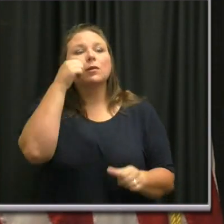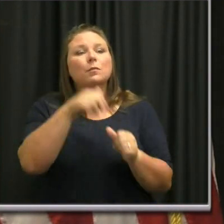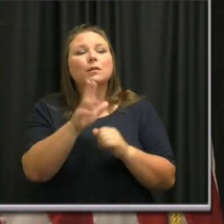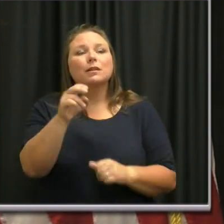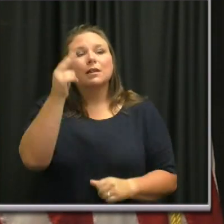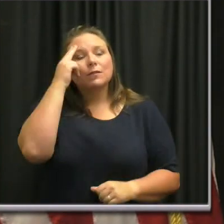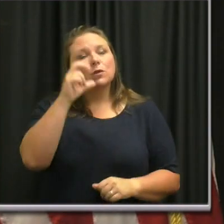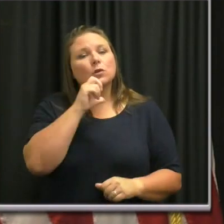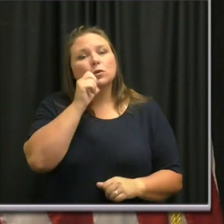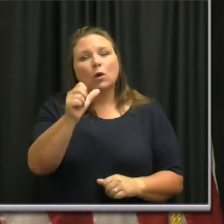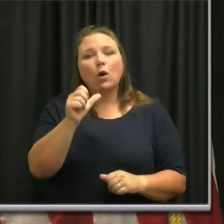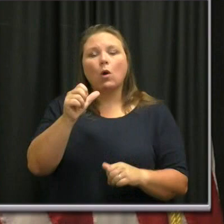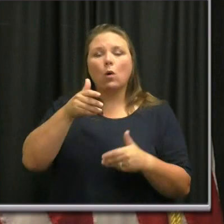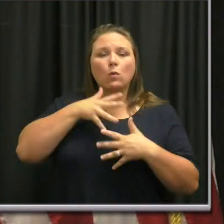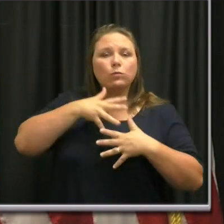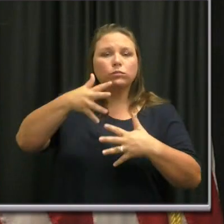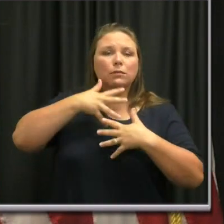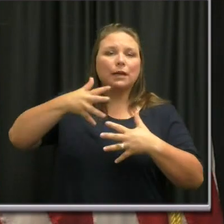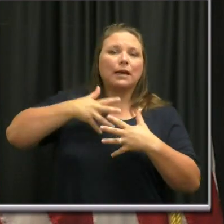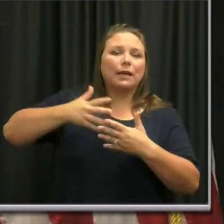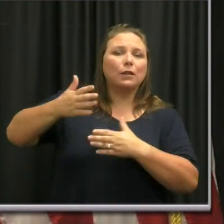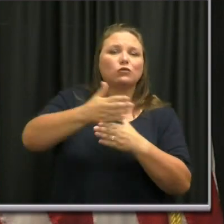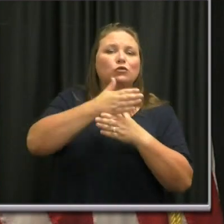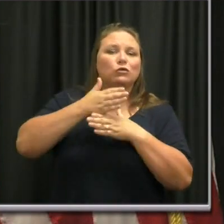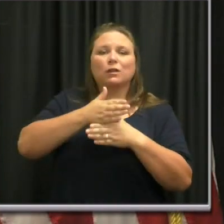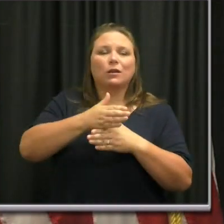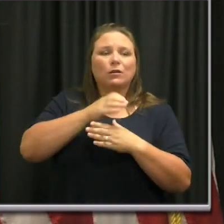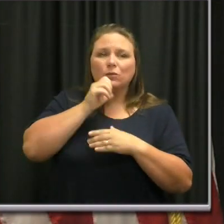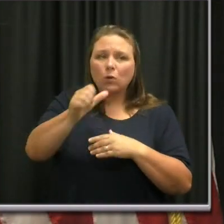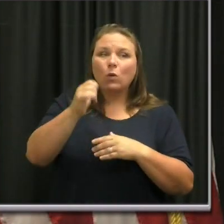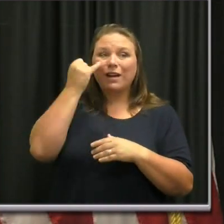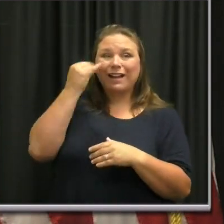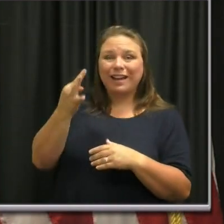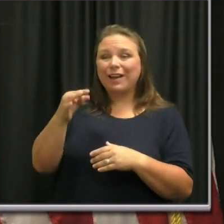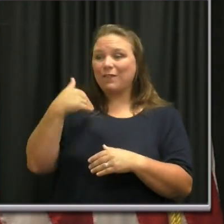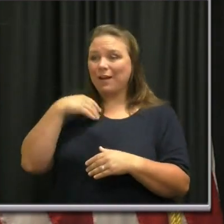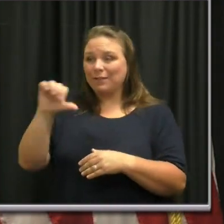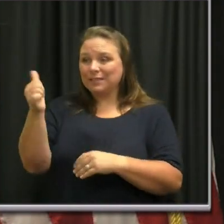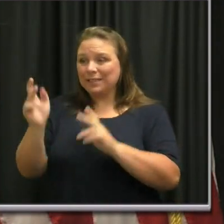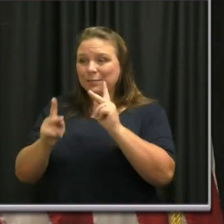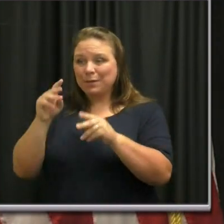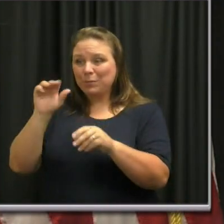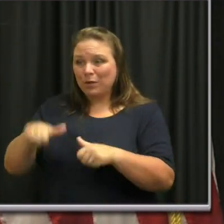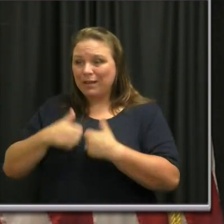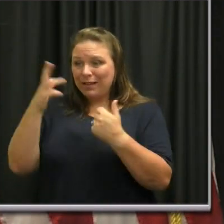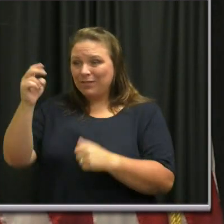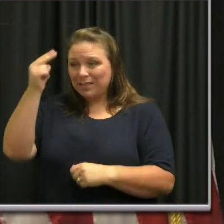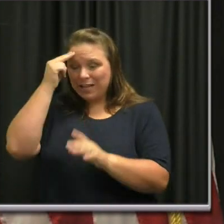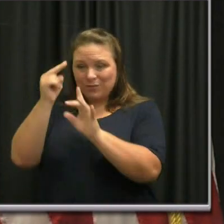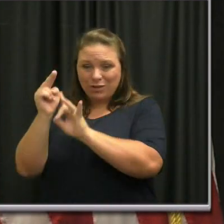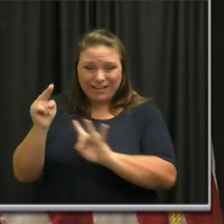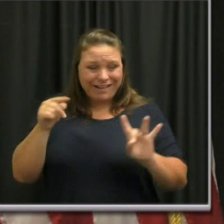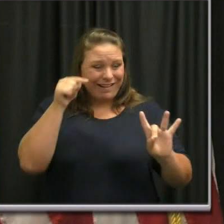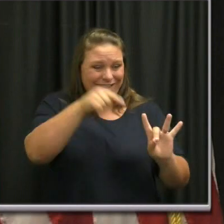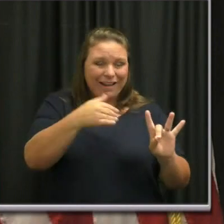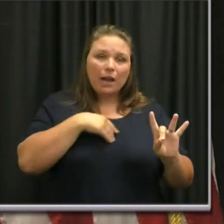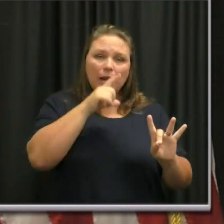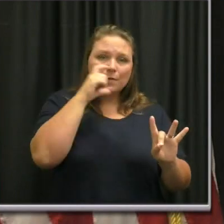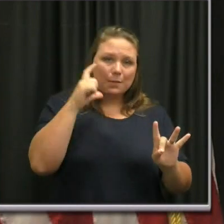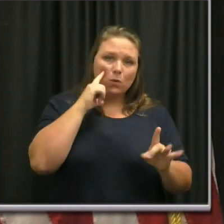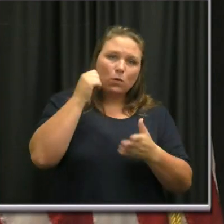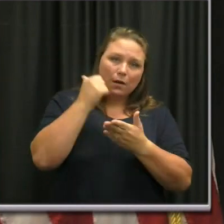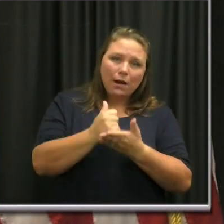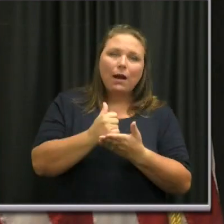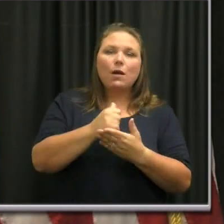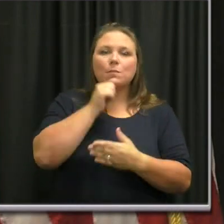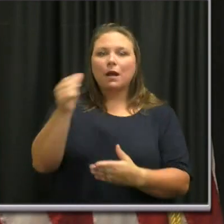Nashville, don't share your air. If 8 out of 10 Nashvillians wear a mask, we can avoid further shutdown and fully